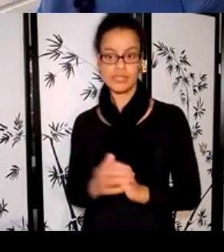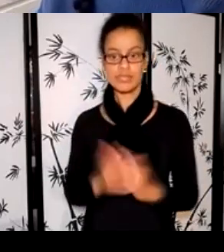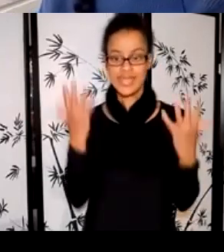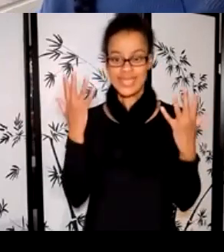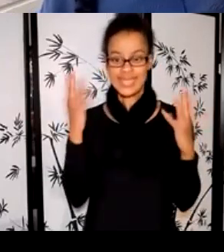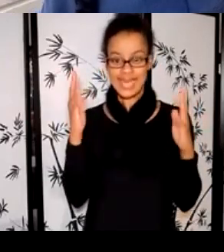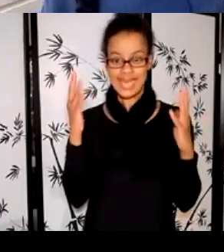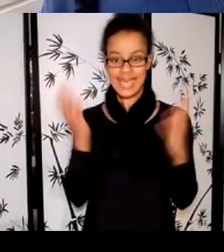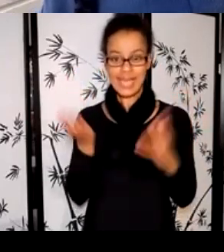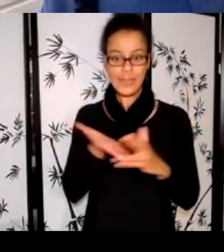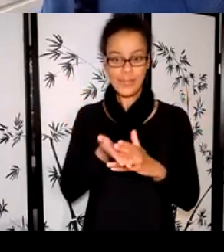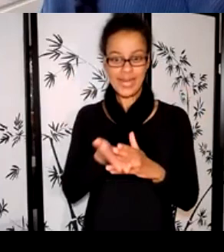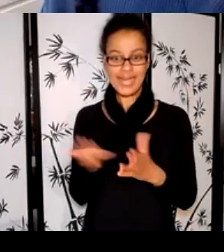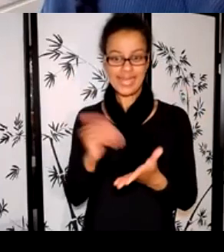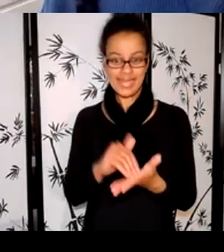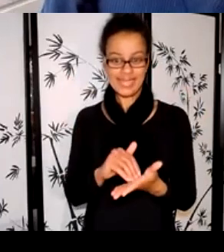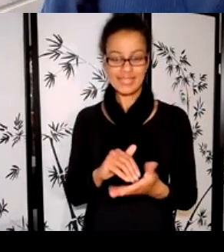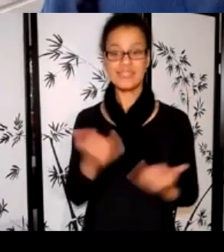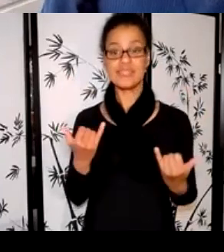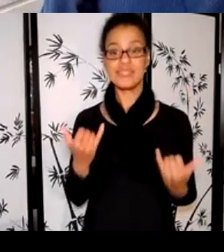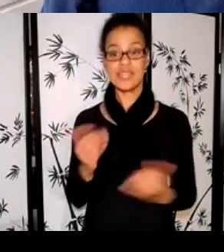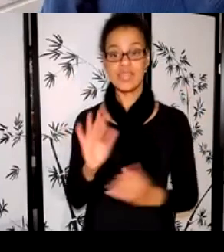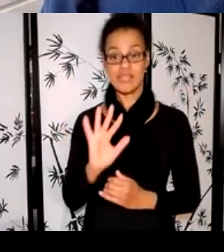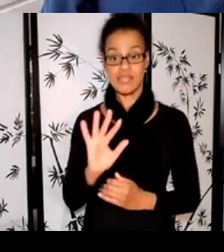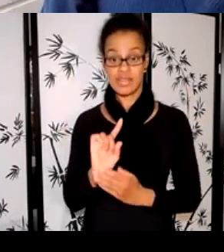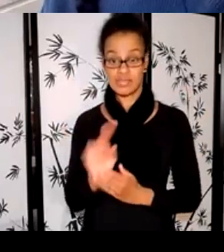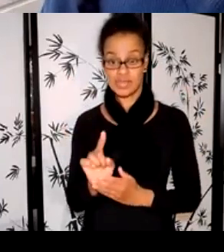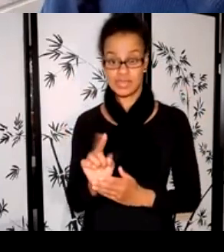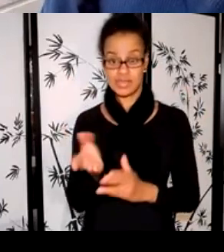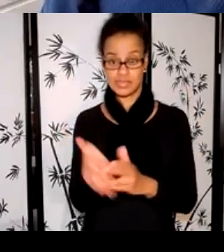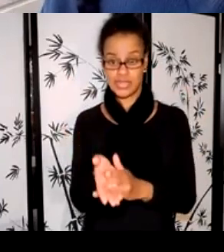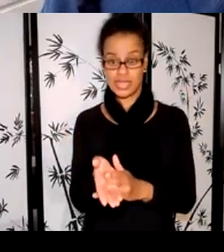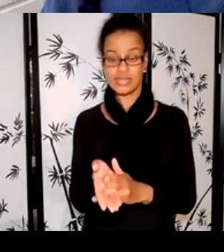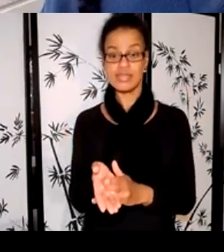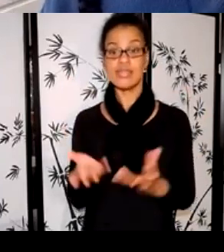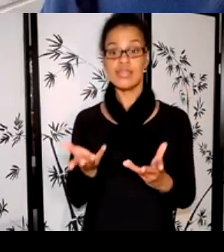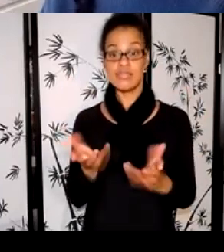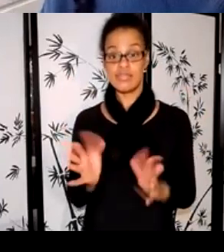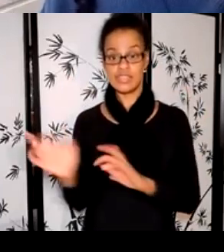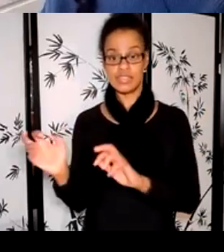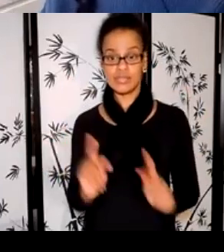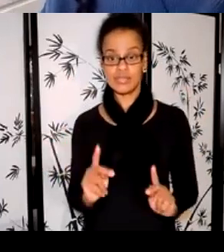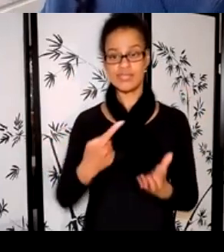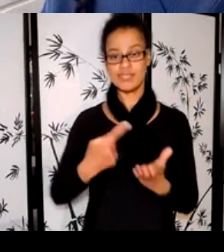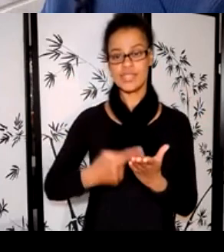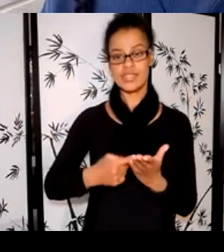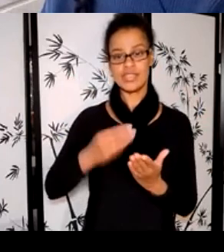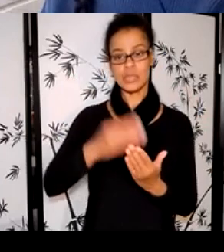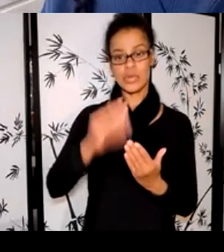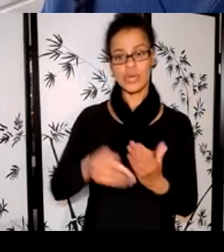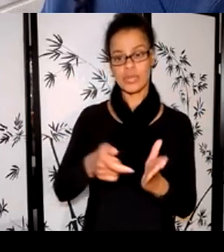Thanks, everyone. We'll take another five and then we'll jump into the program criteria. Thanks so much.